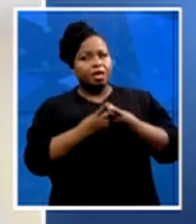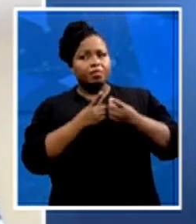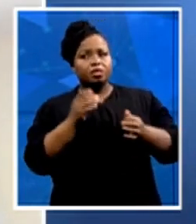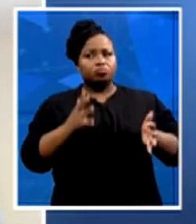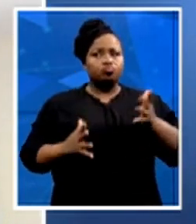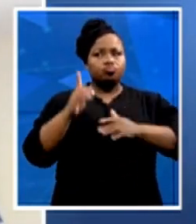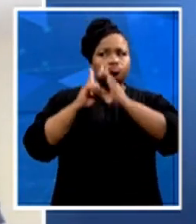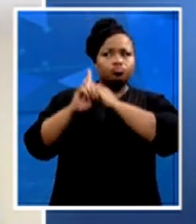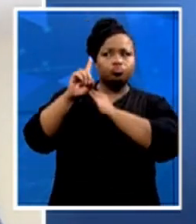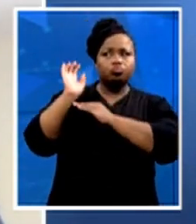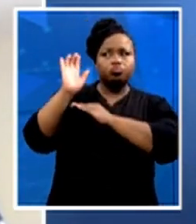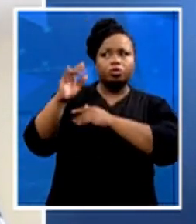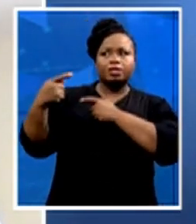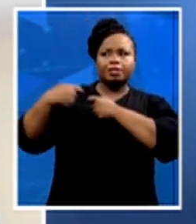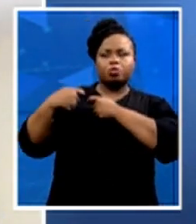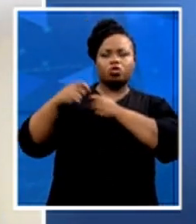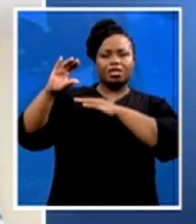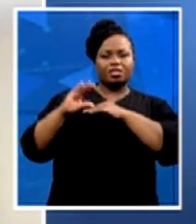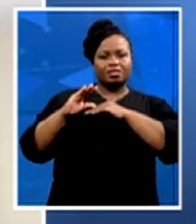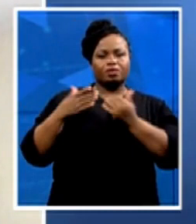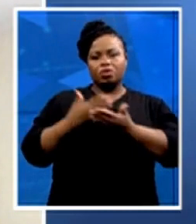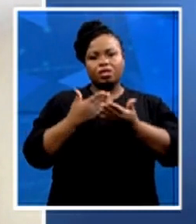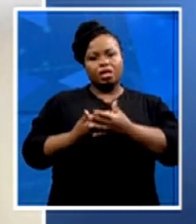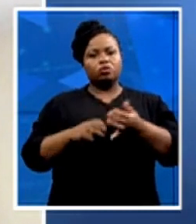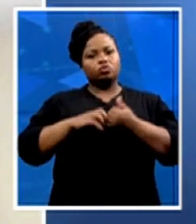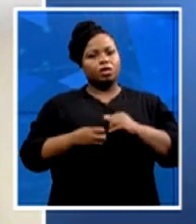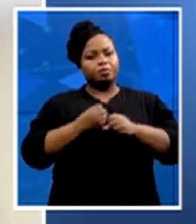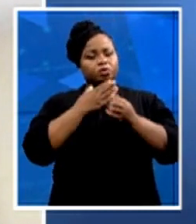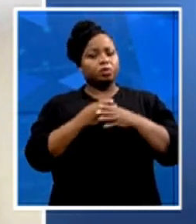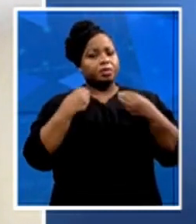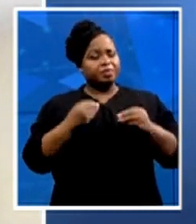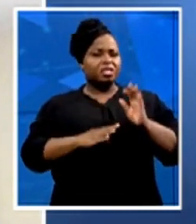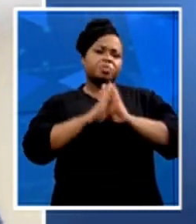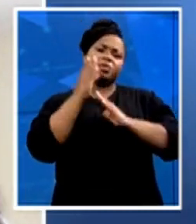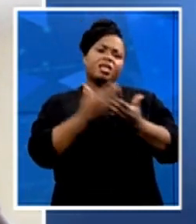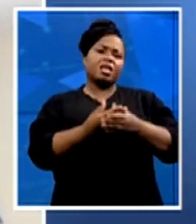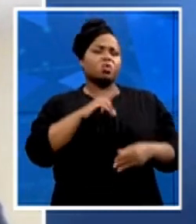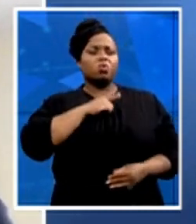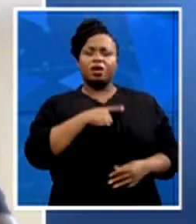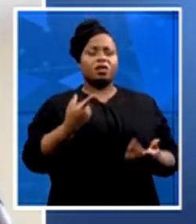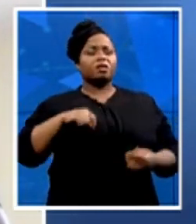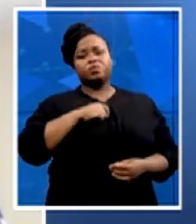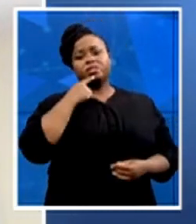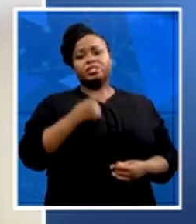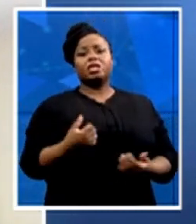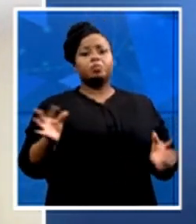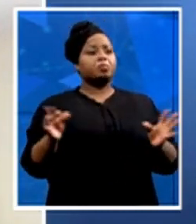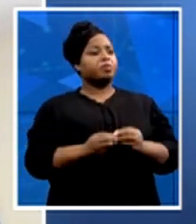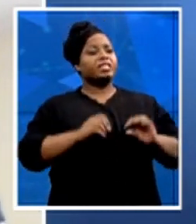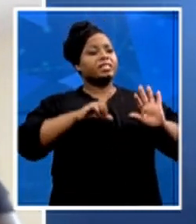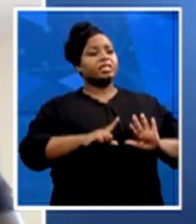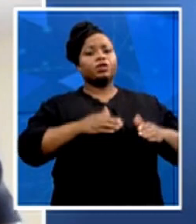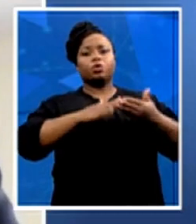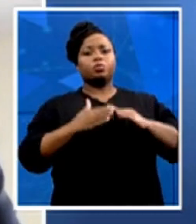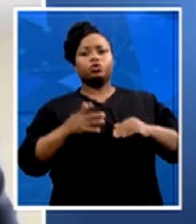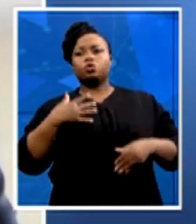and funding in order for our business to grow further? Because objectively, have said there's seven of us in the community. We want to bake. We want to do this. Because, I mean,